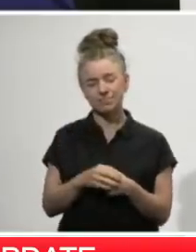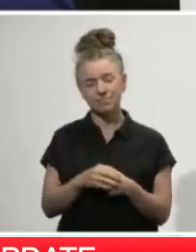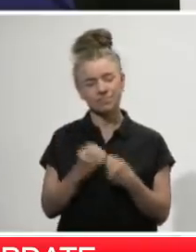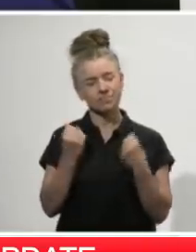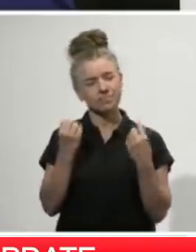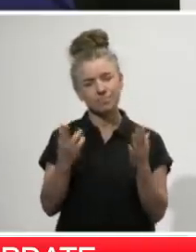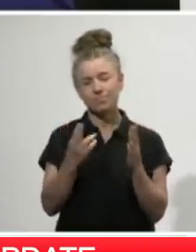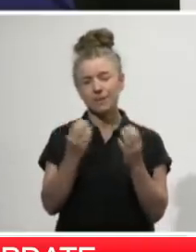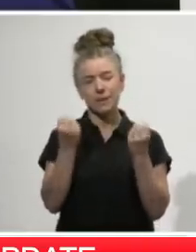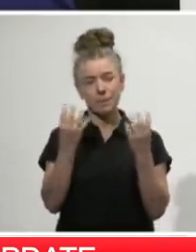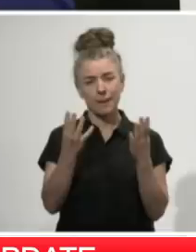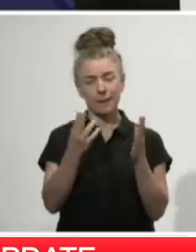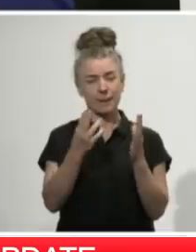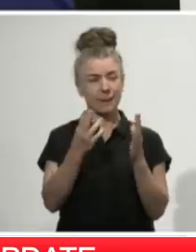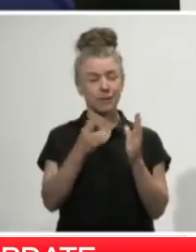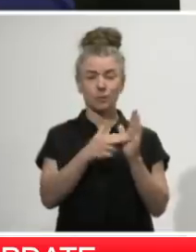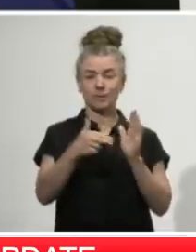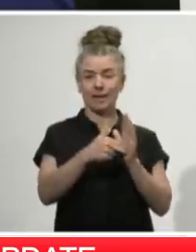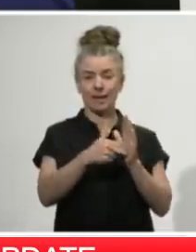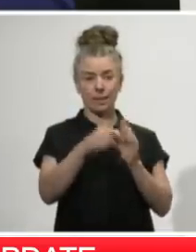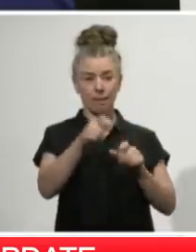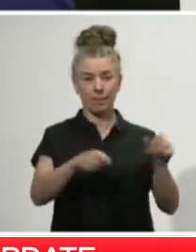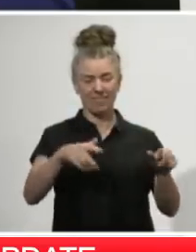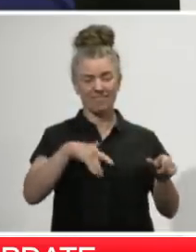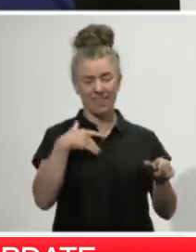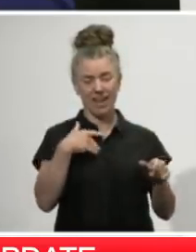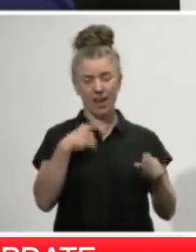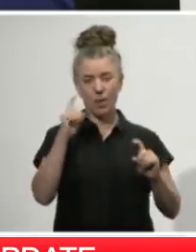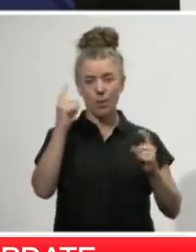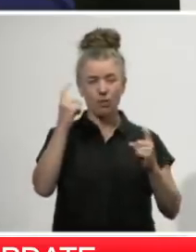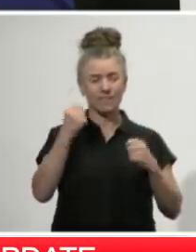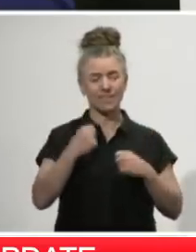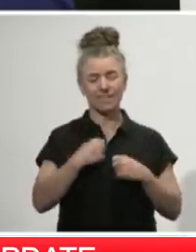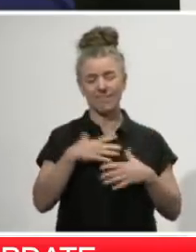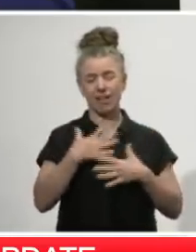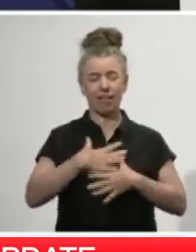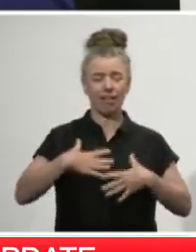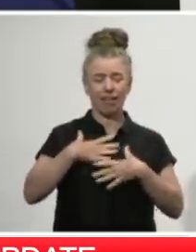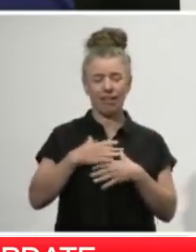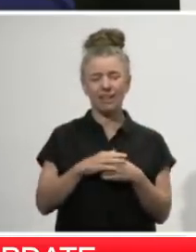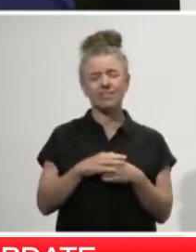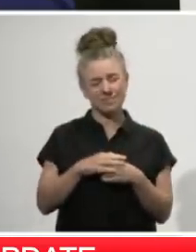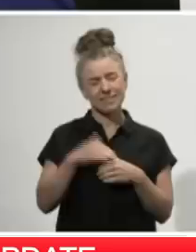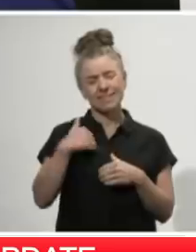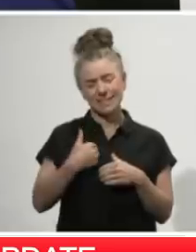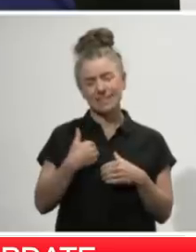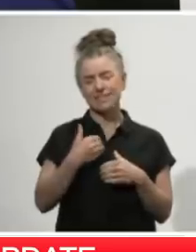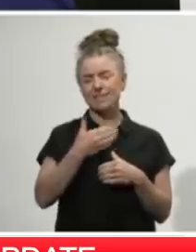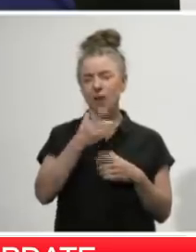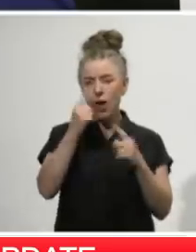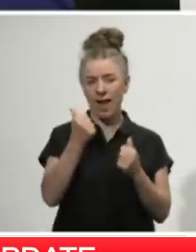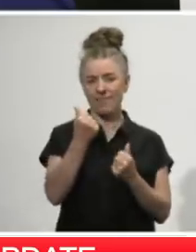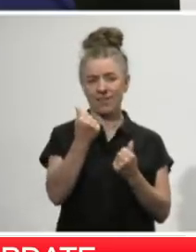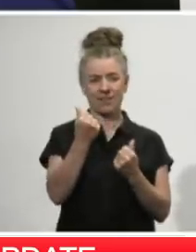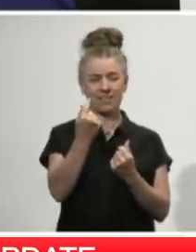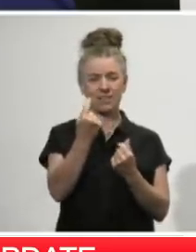Kiwi in the country right now, would be alone in feeling like that and that no one should be too hard on themselves at this particular point in